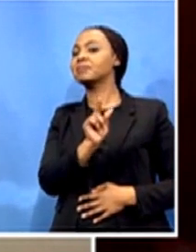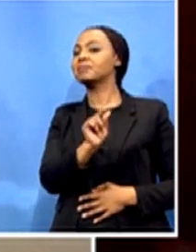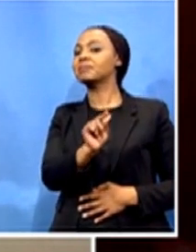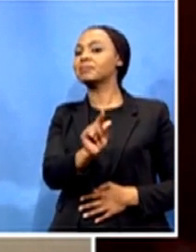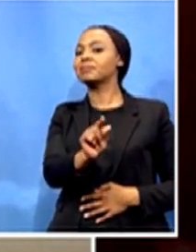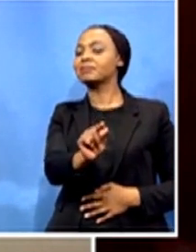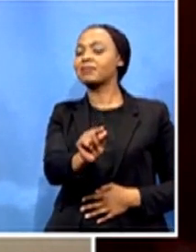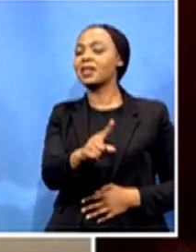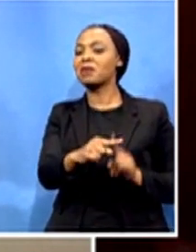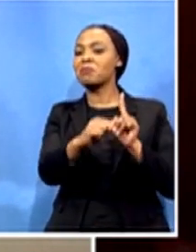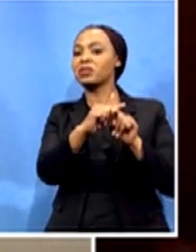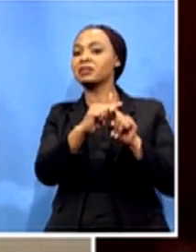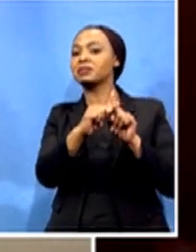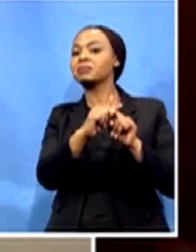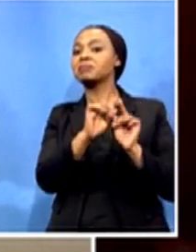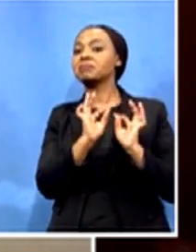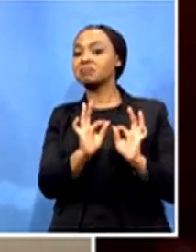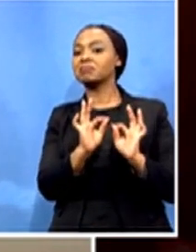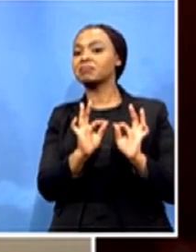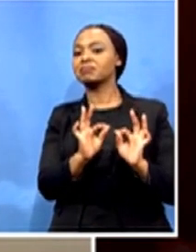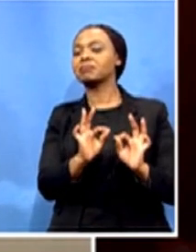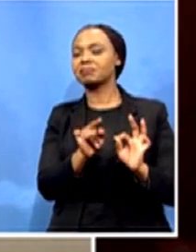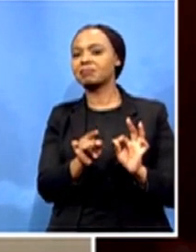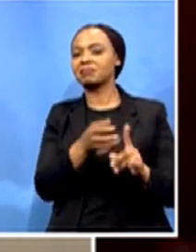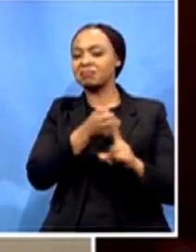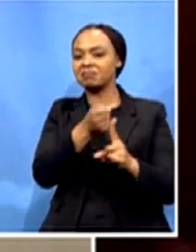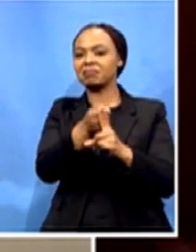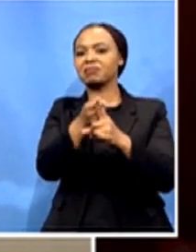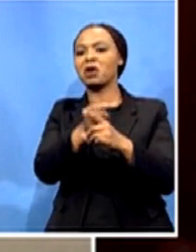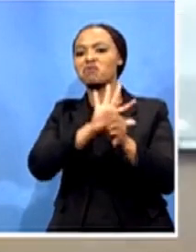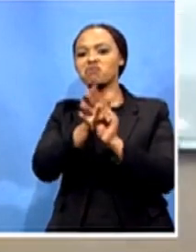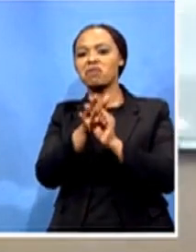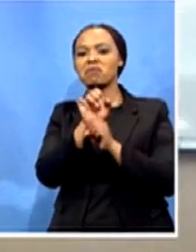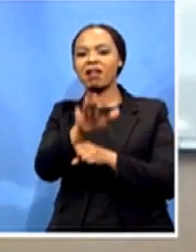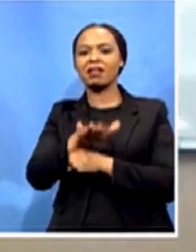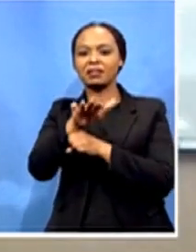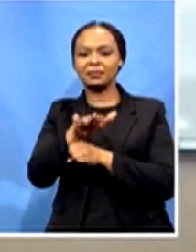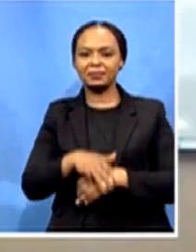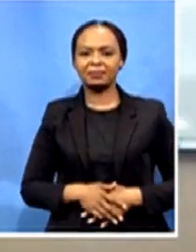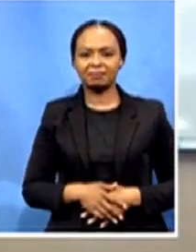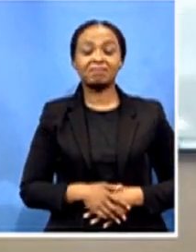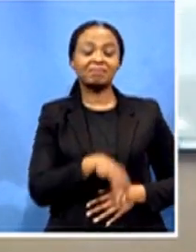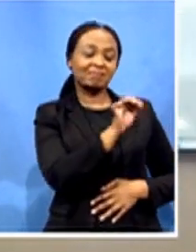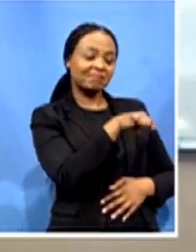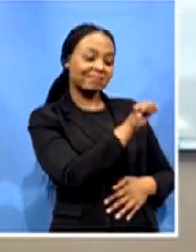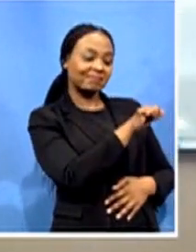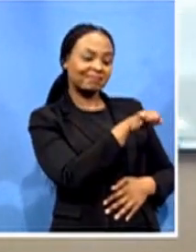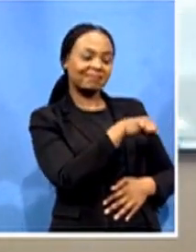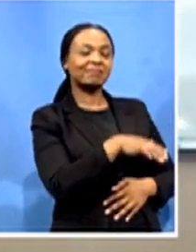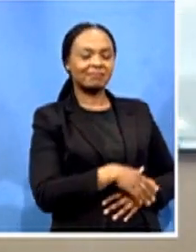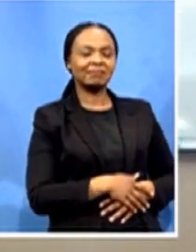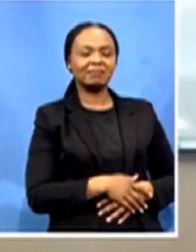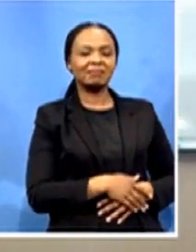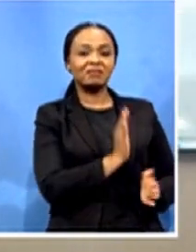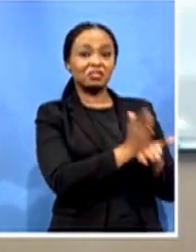fight against covid19 yeah sure yeah sure and uh and uh and uh what what is what is particularly